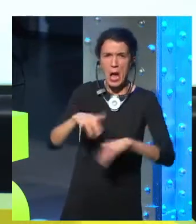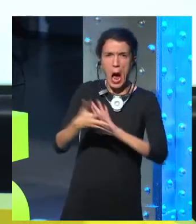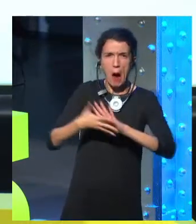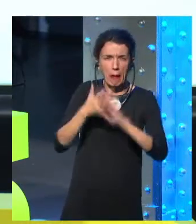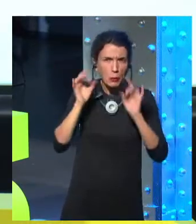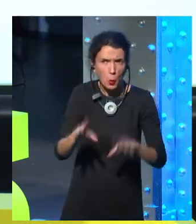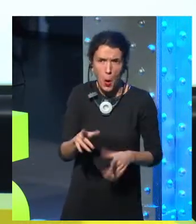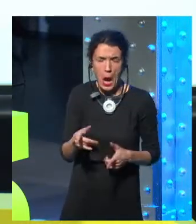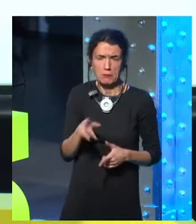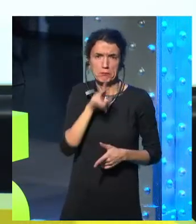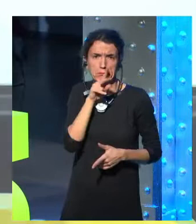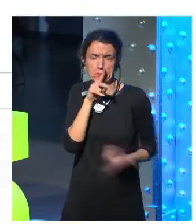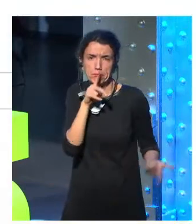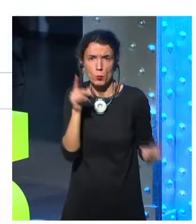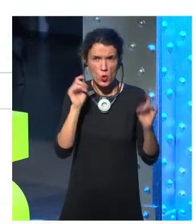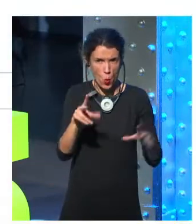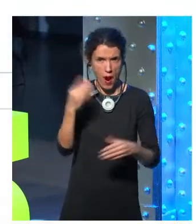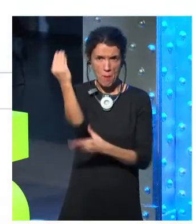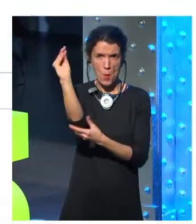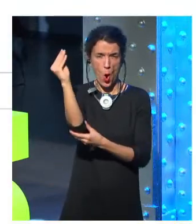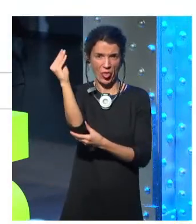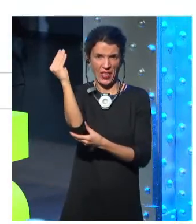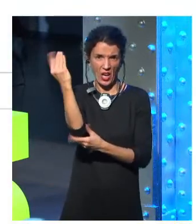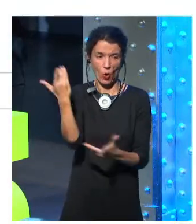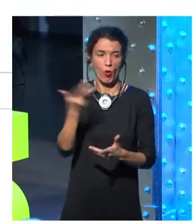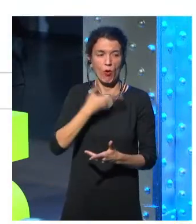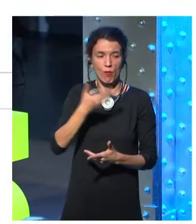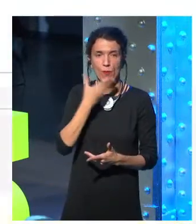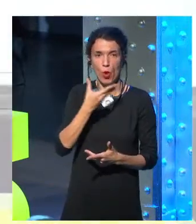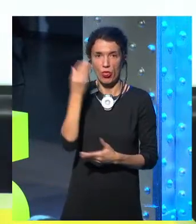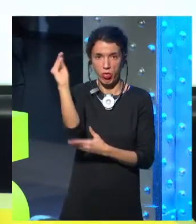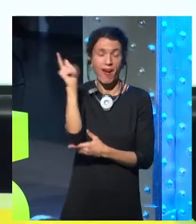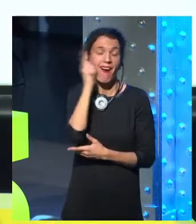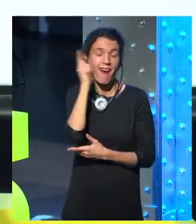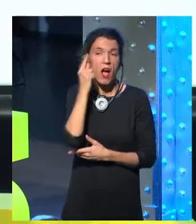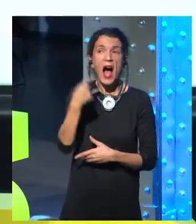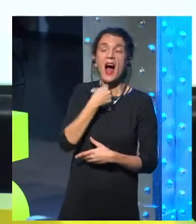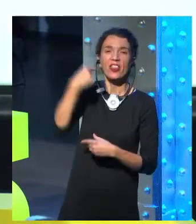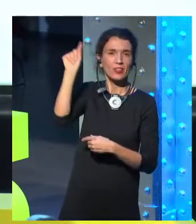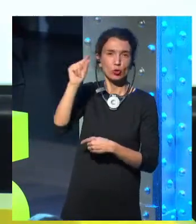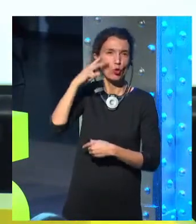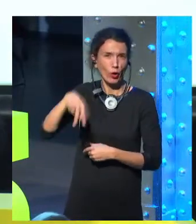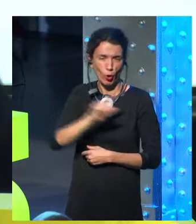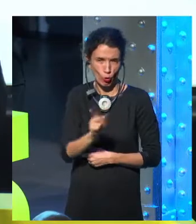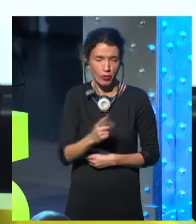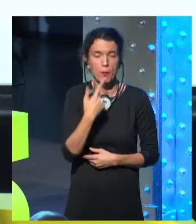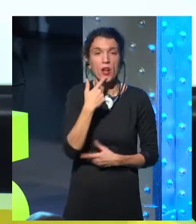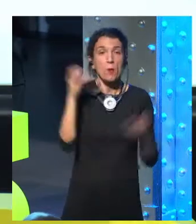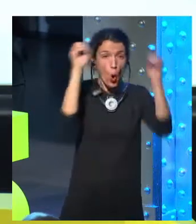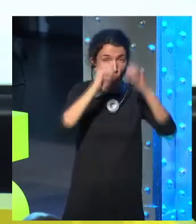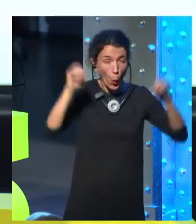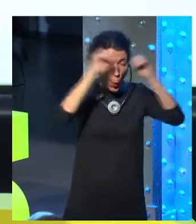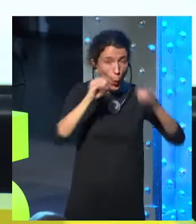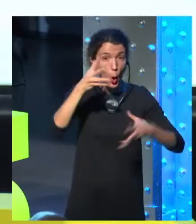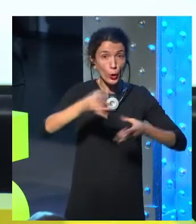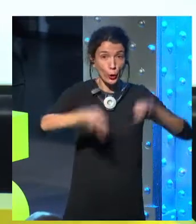If you look at Google, you type something into Google, robots behind the scenes are indexing results, and it will show you